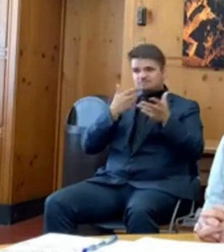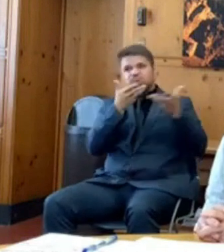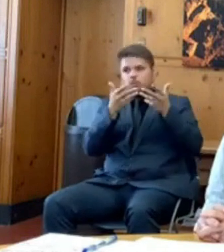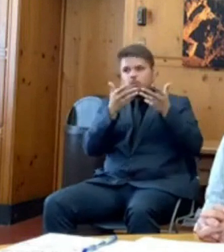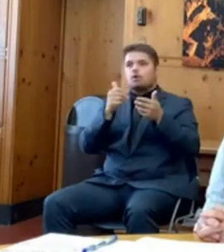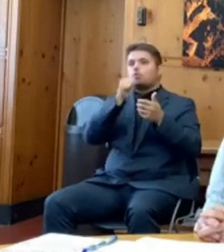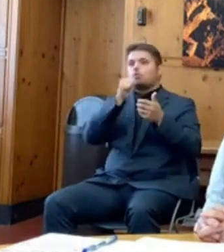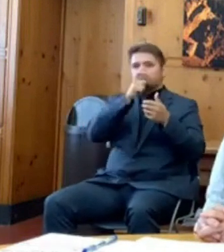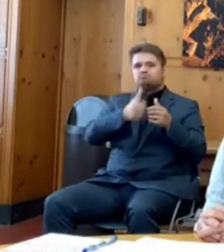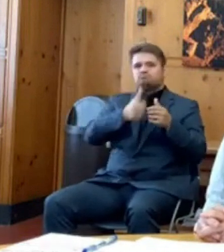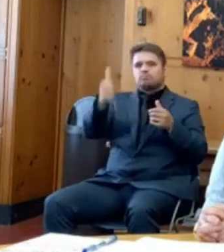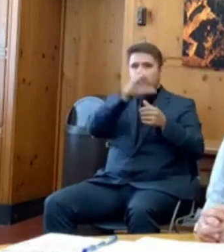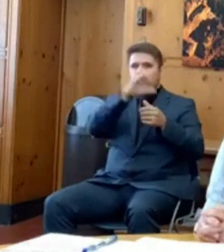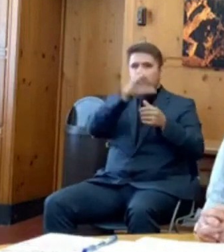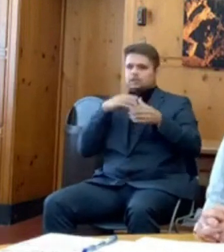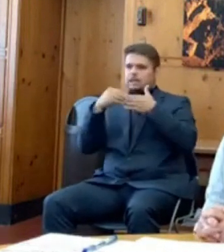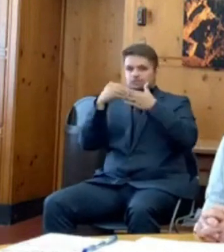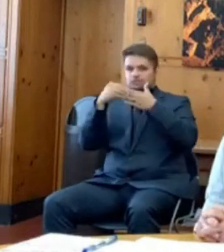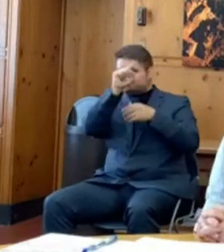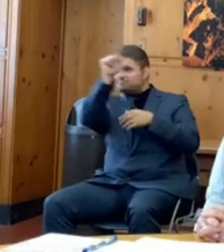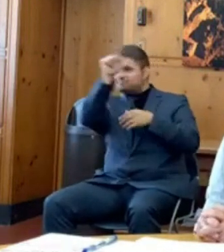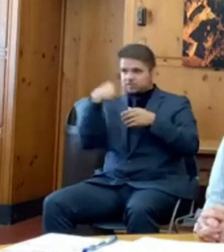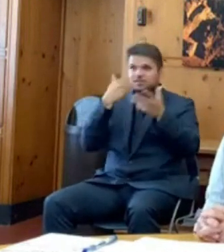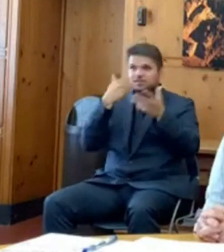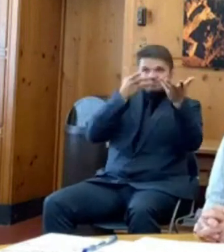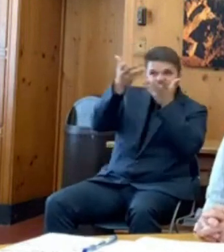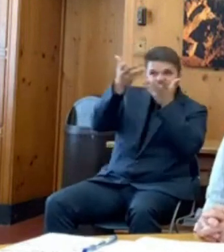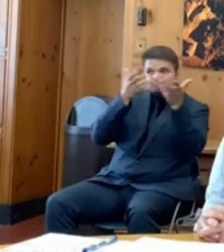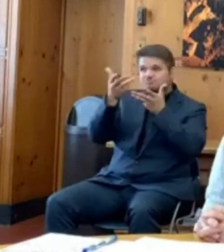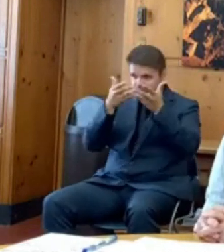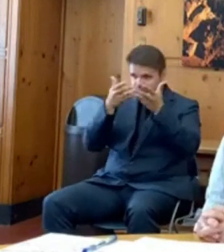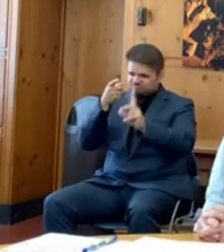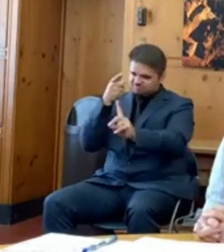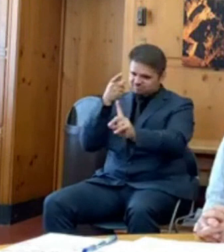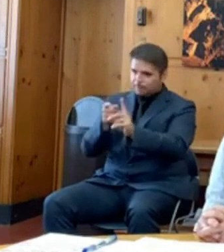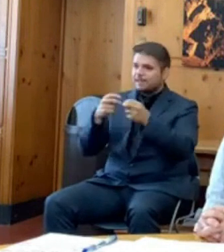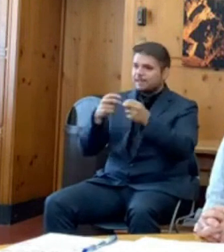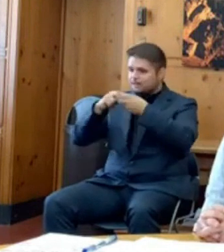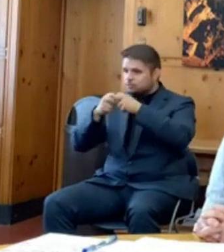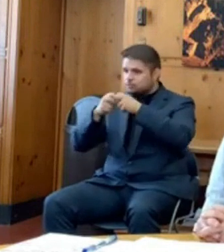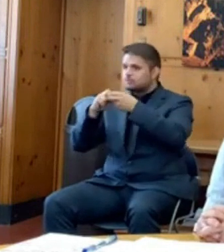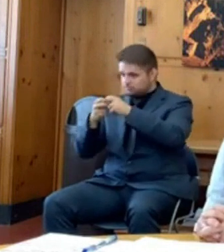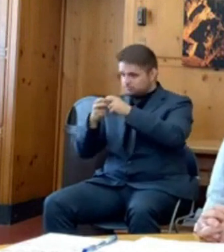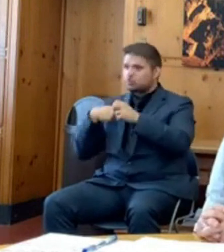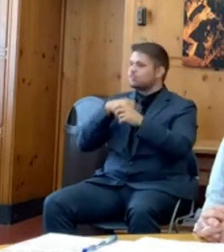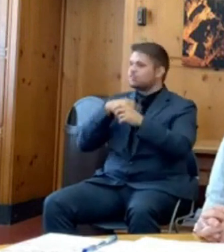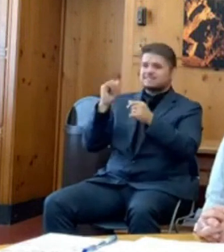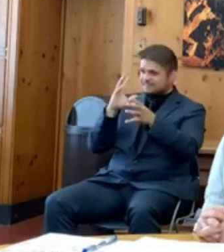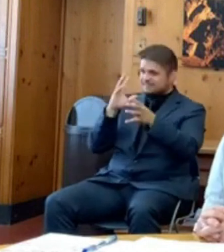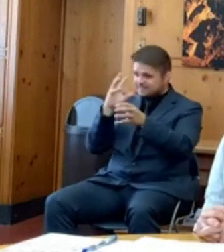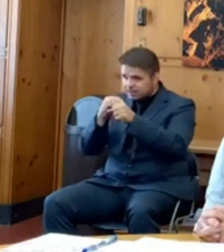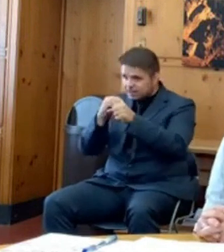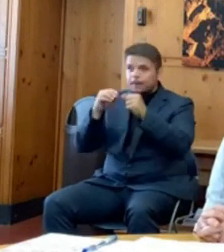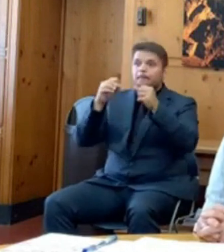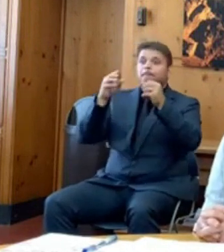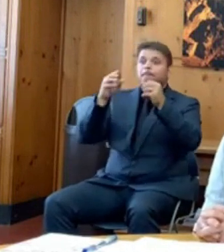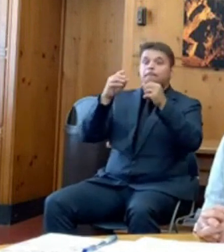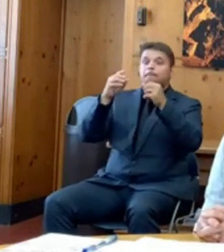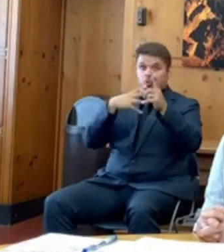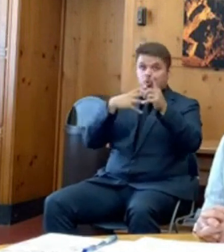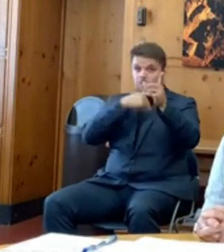delegation about that. certainly was on a call to the White House on Monday this week. I think governors